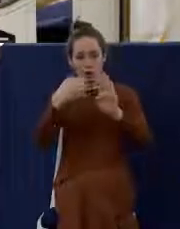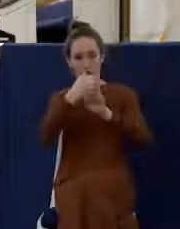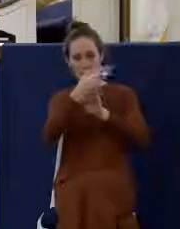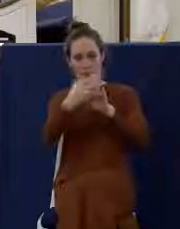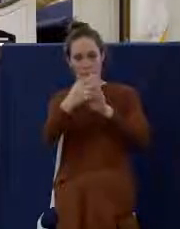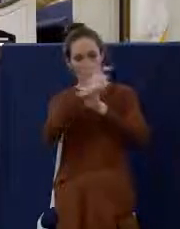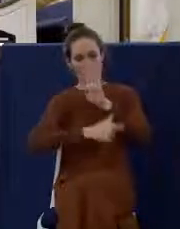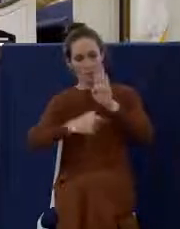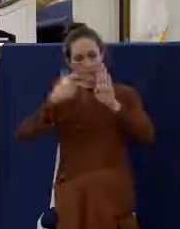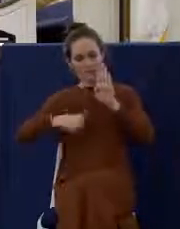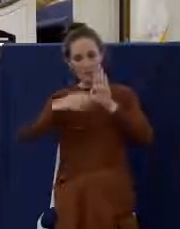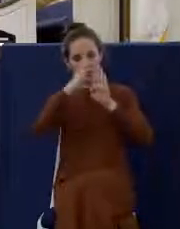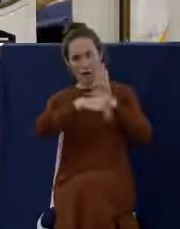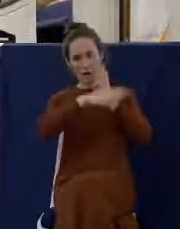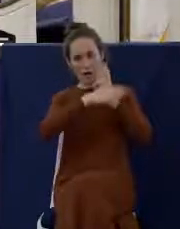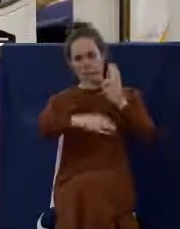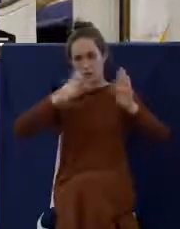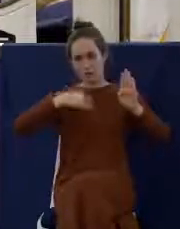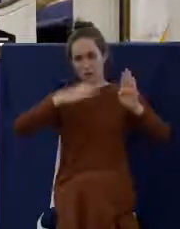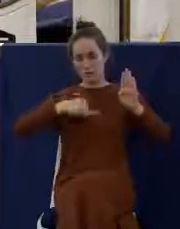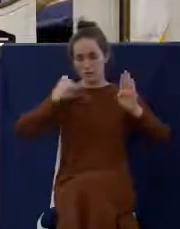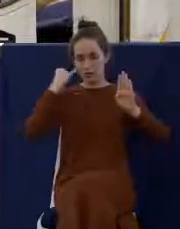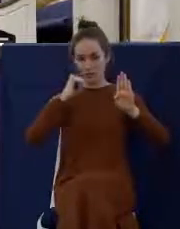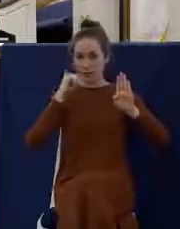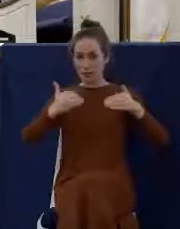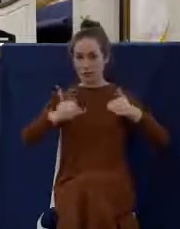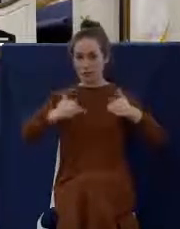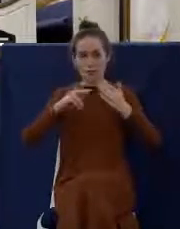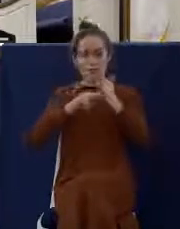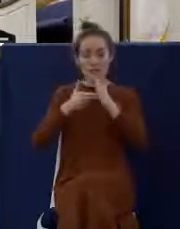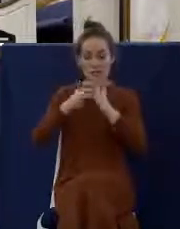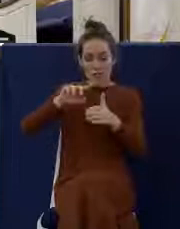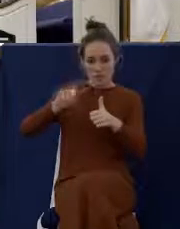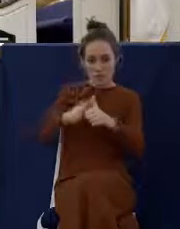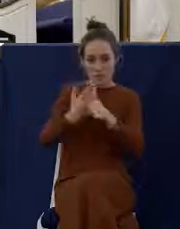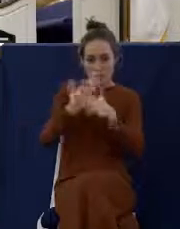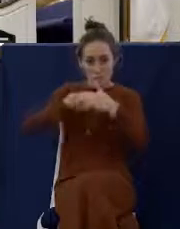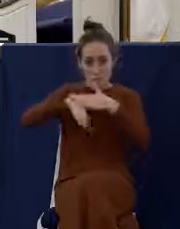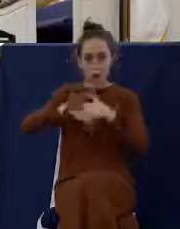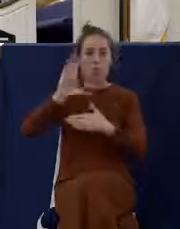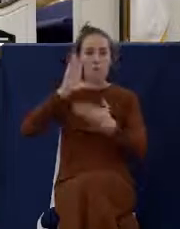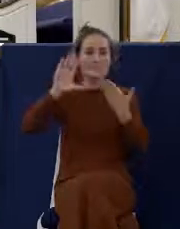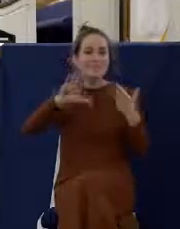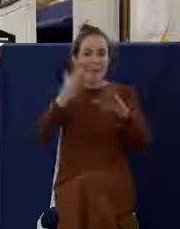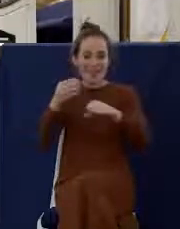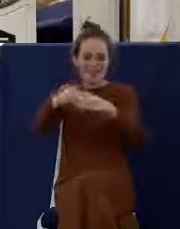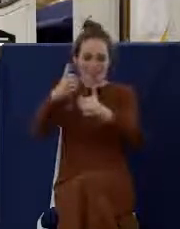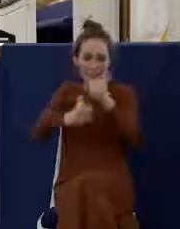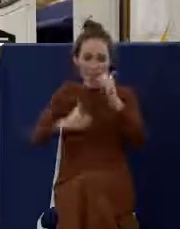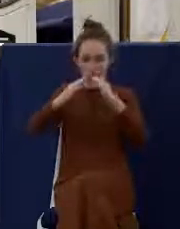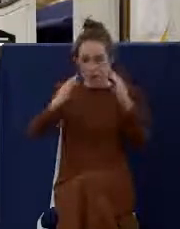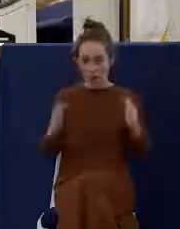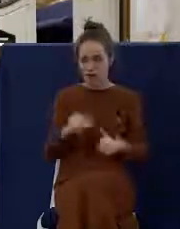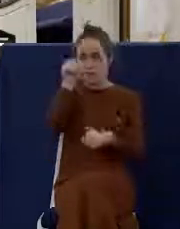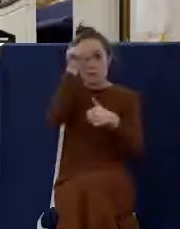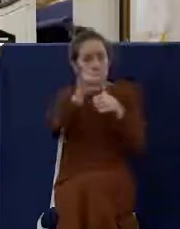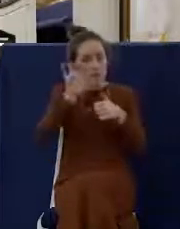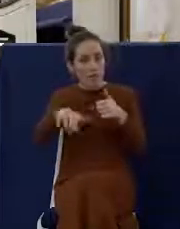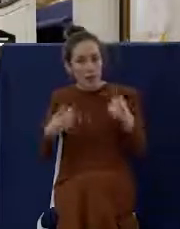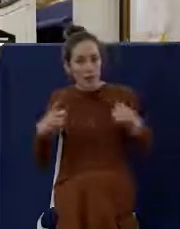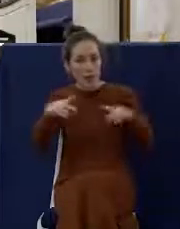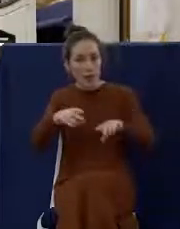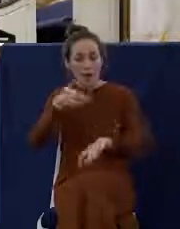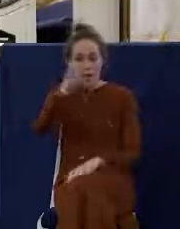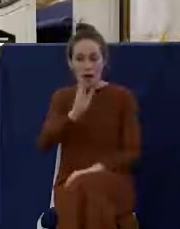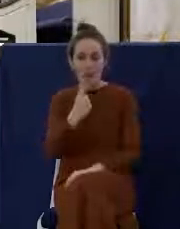in that house will die. And you remember how God had prescribed that the children